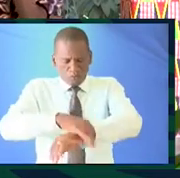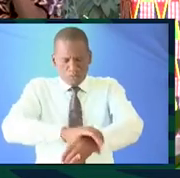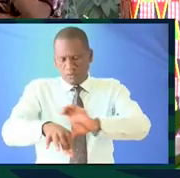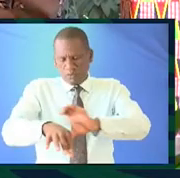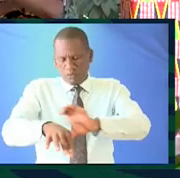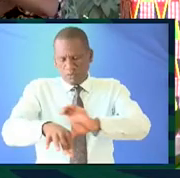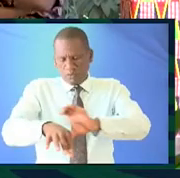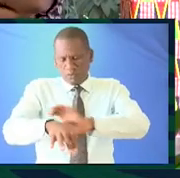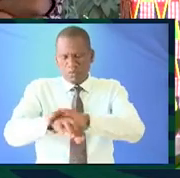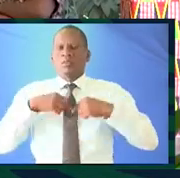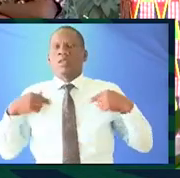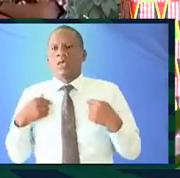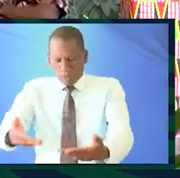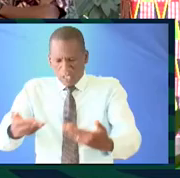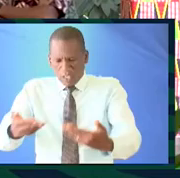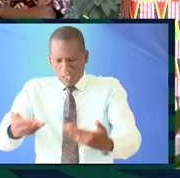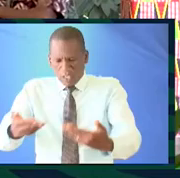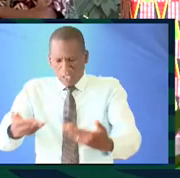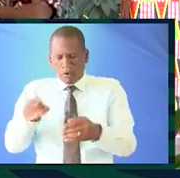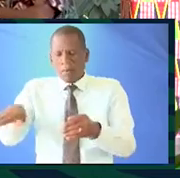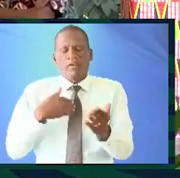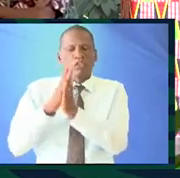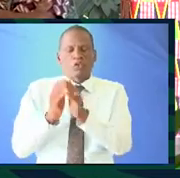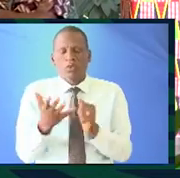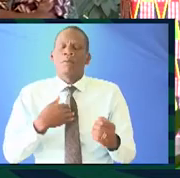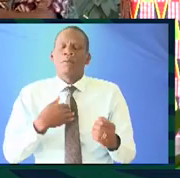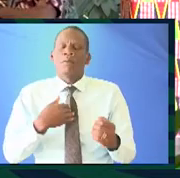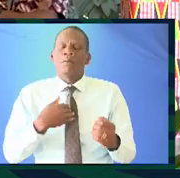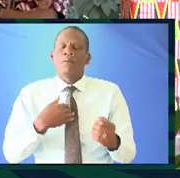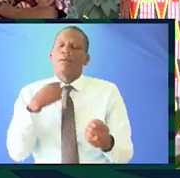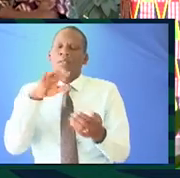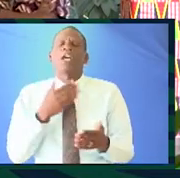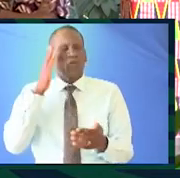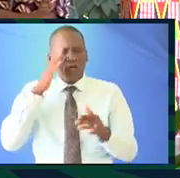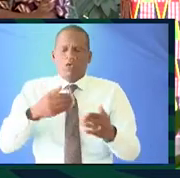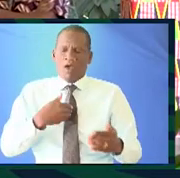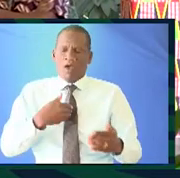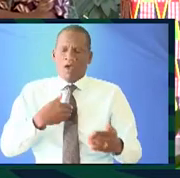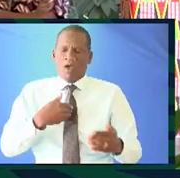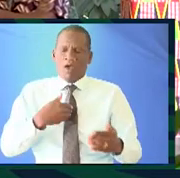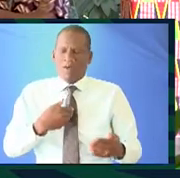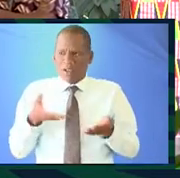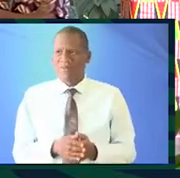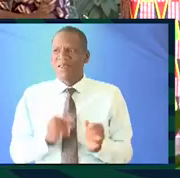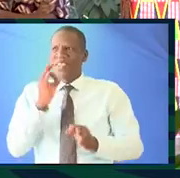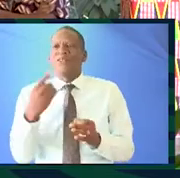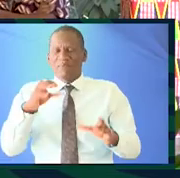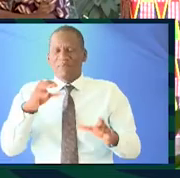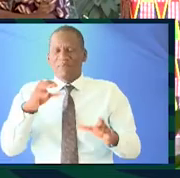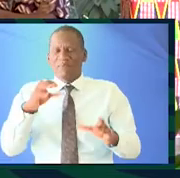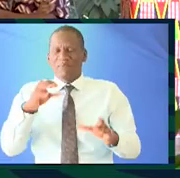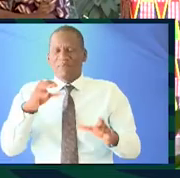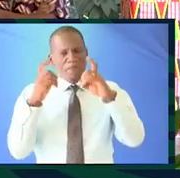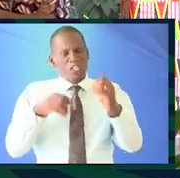wearing today comes to me from a place and there's a story behind it and I'm saying that because I want you to think about what you're wearing and whether you